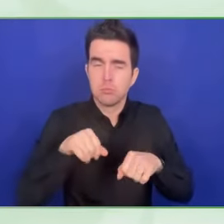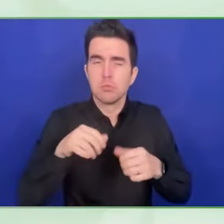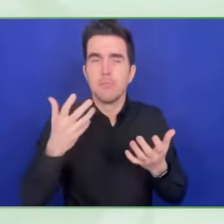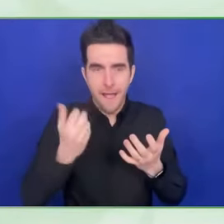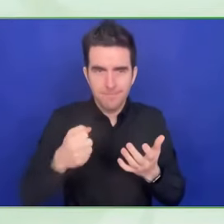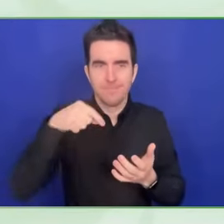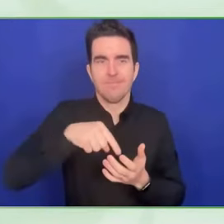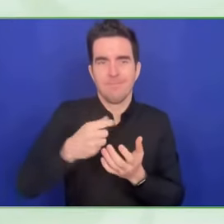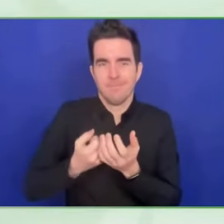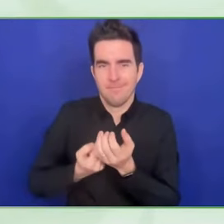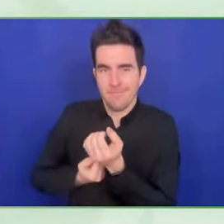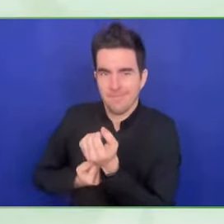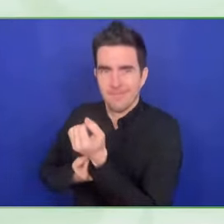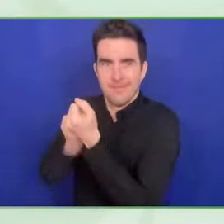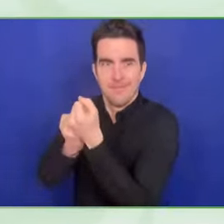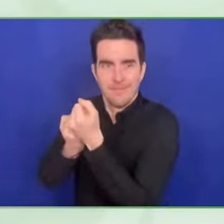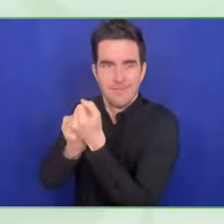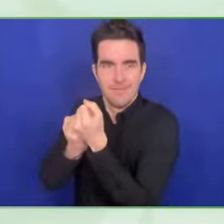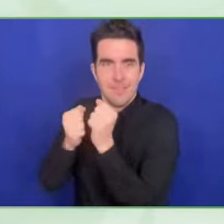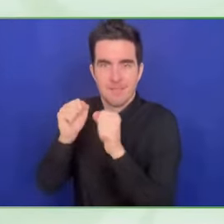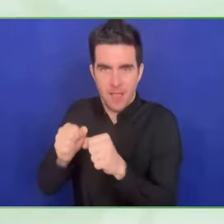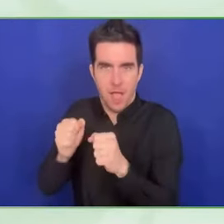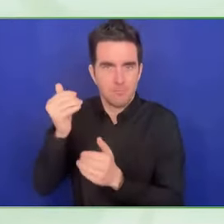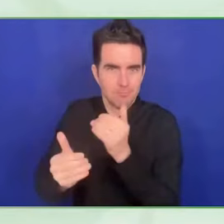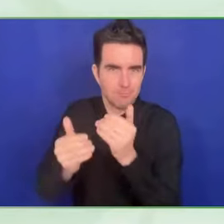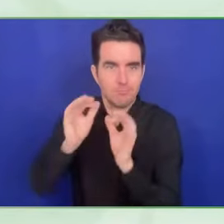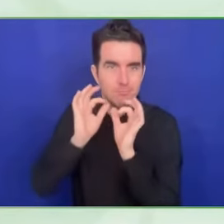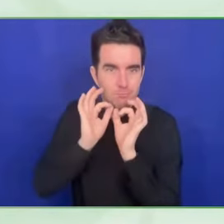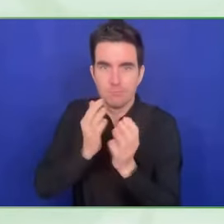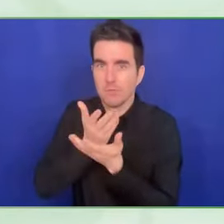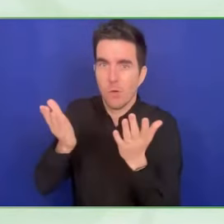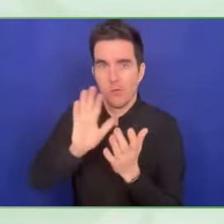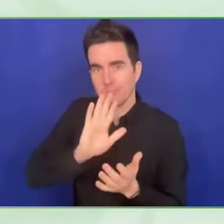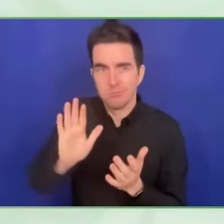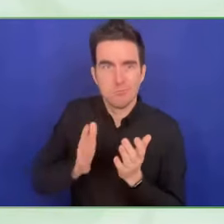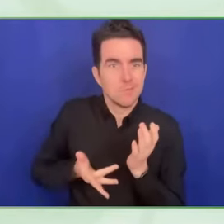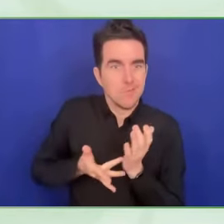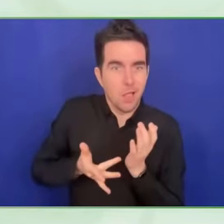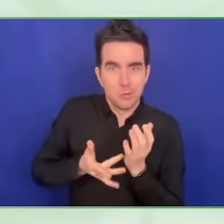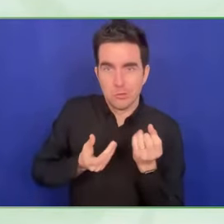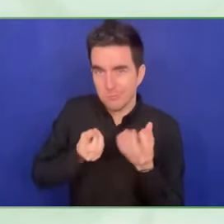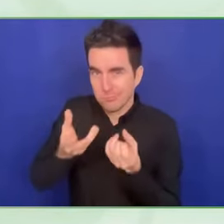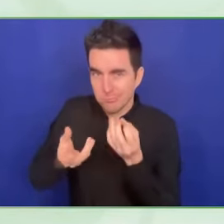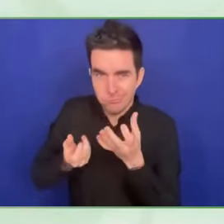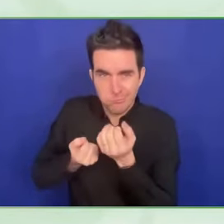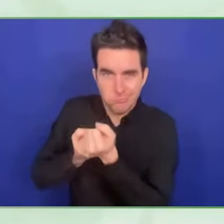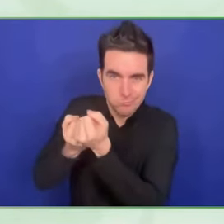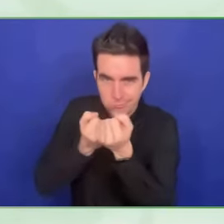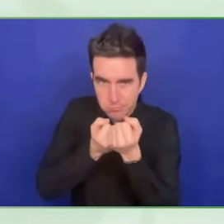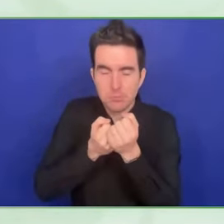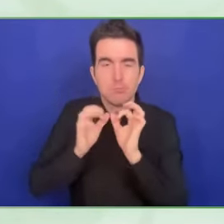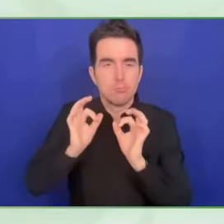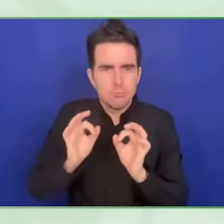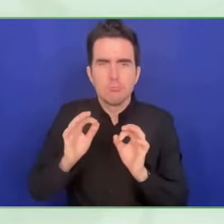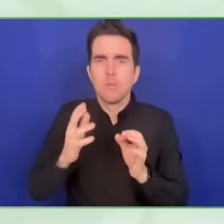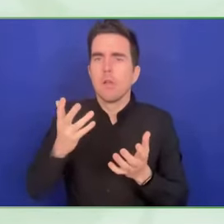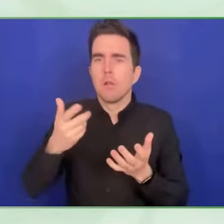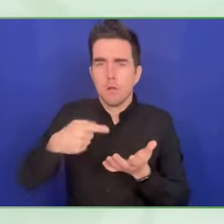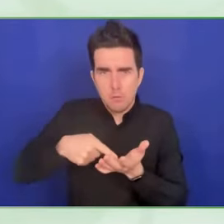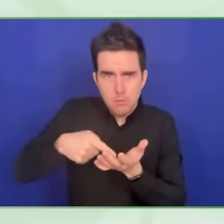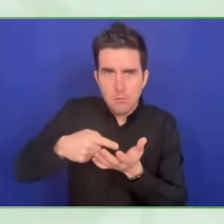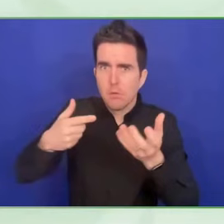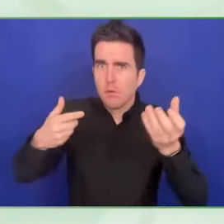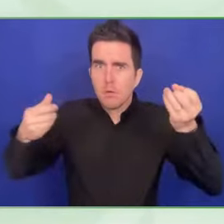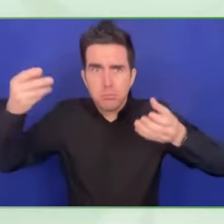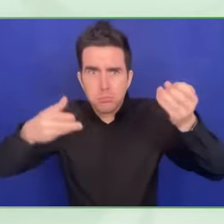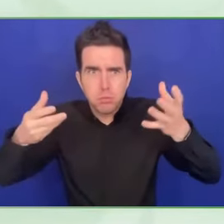What are those issues and tell us a little bit about those. Well, thank you Almudena for the presentation and thank you